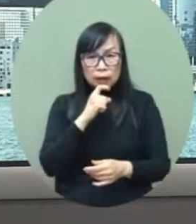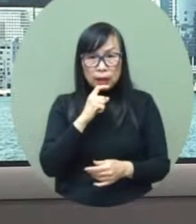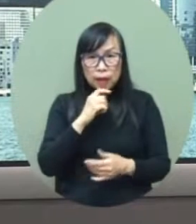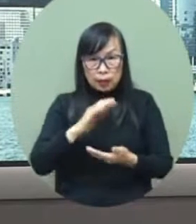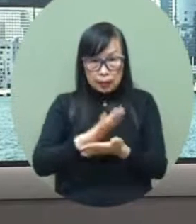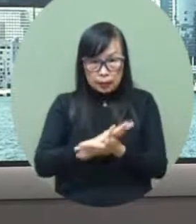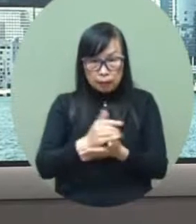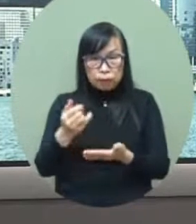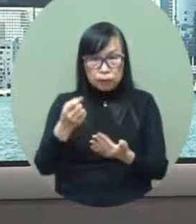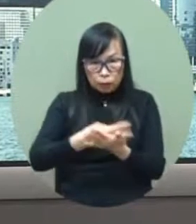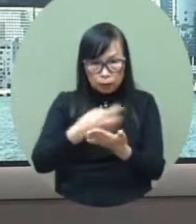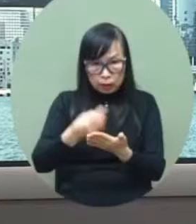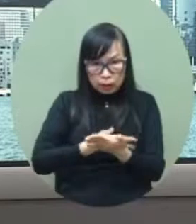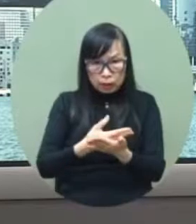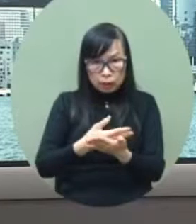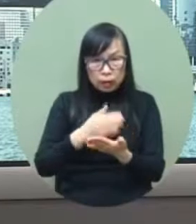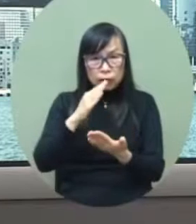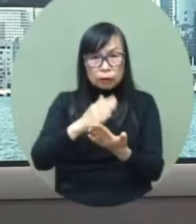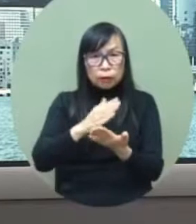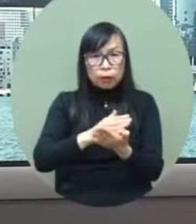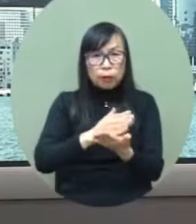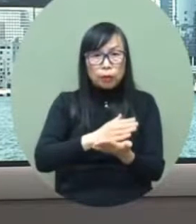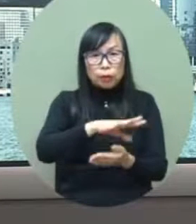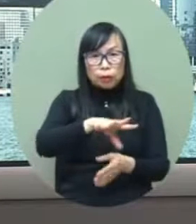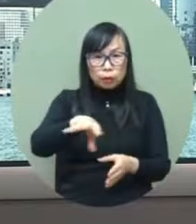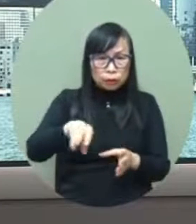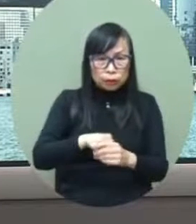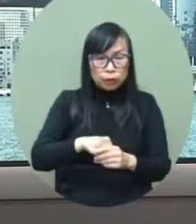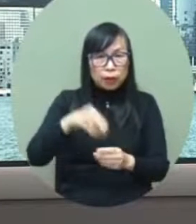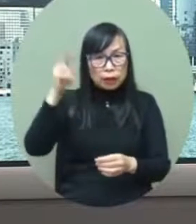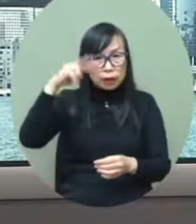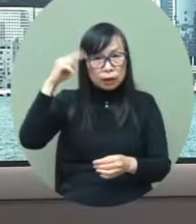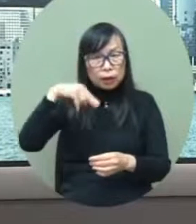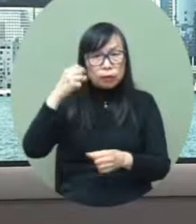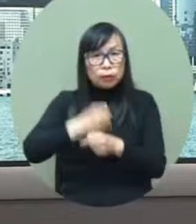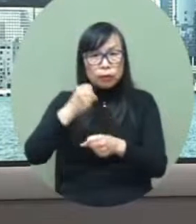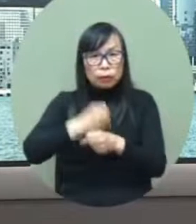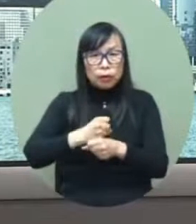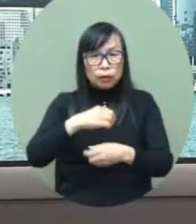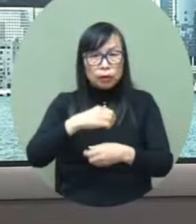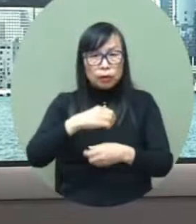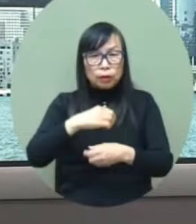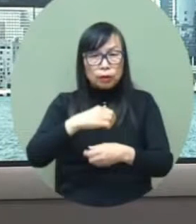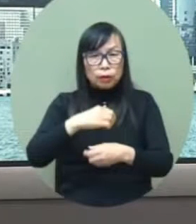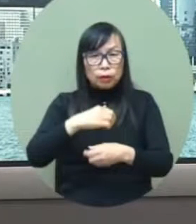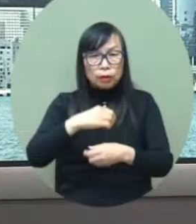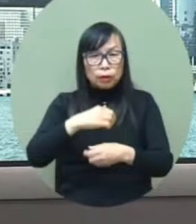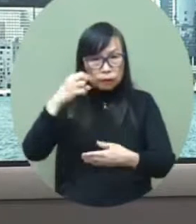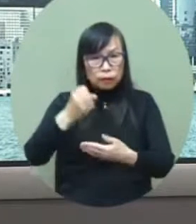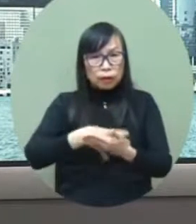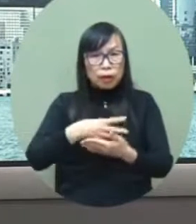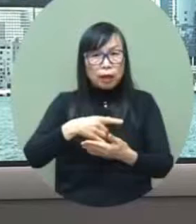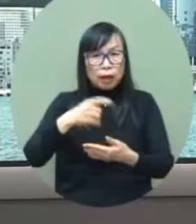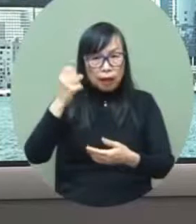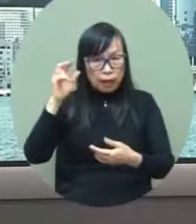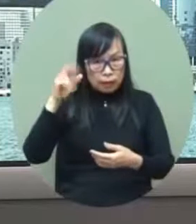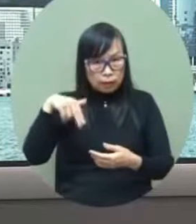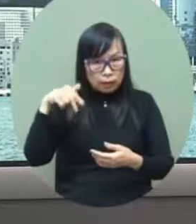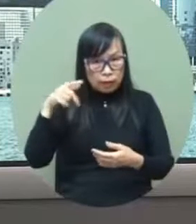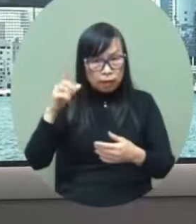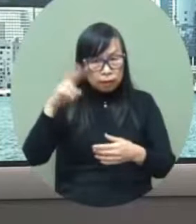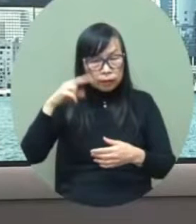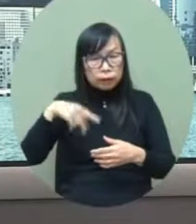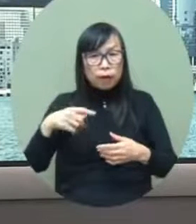to the pandemic and also we will take stock of the experience we've had so far and then we will incorporate effective measures